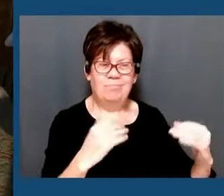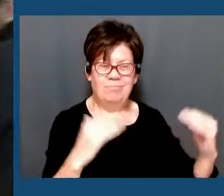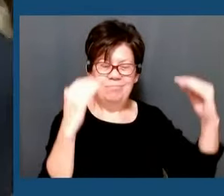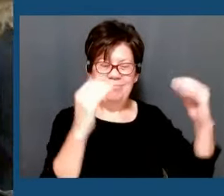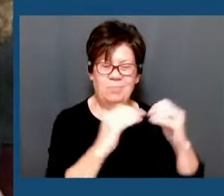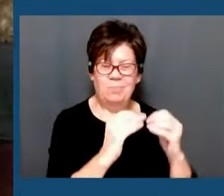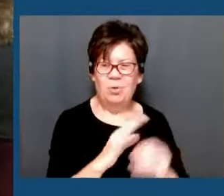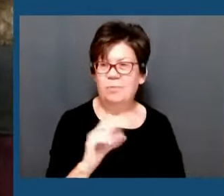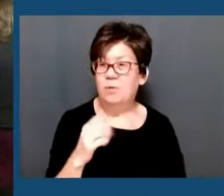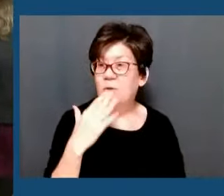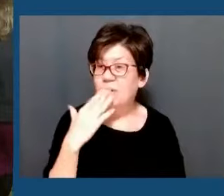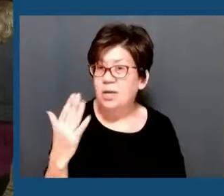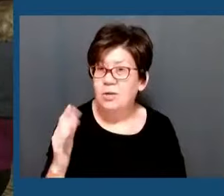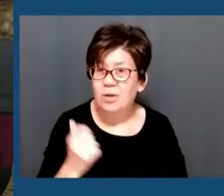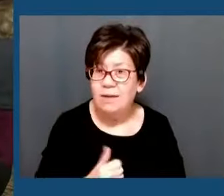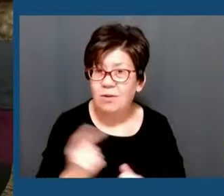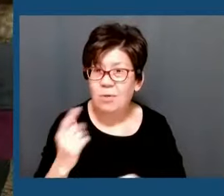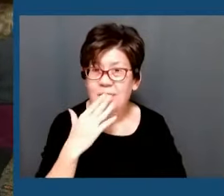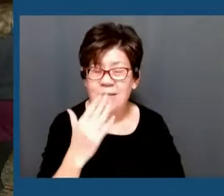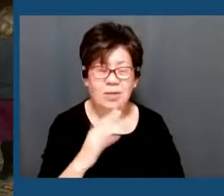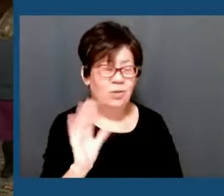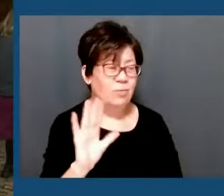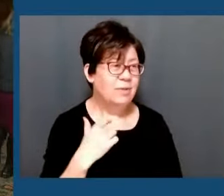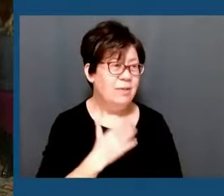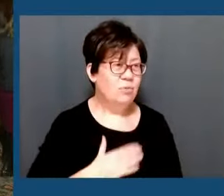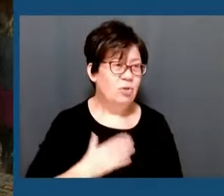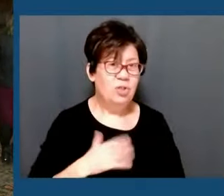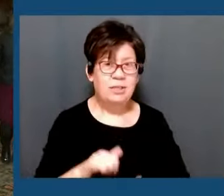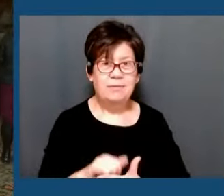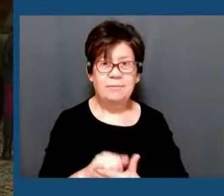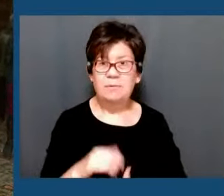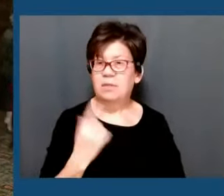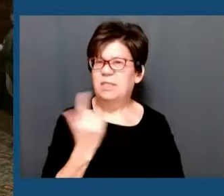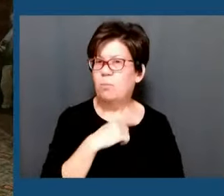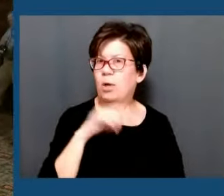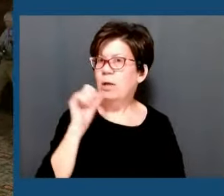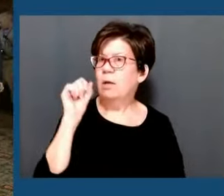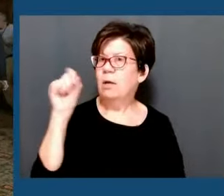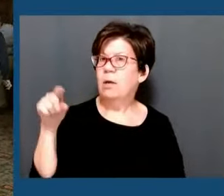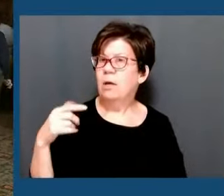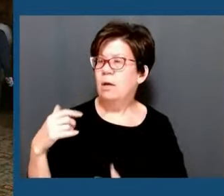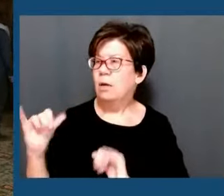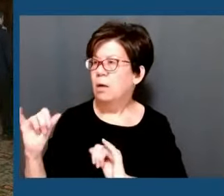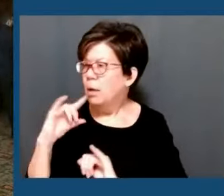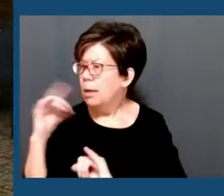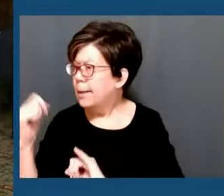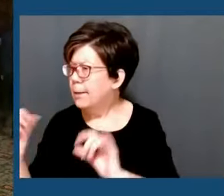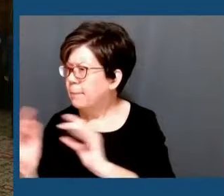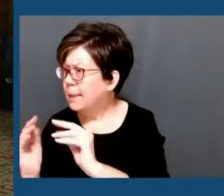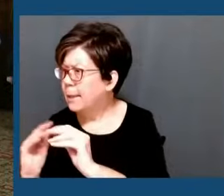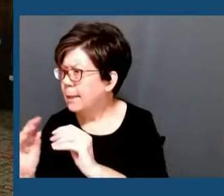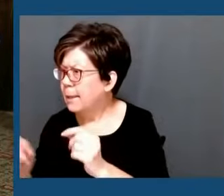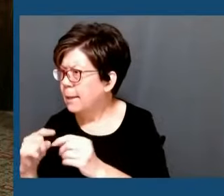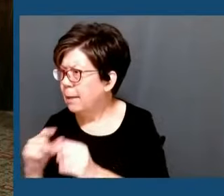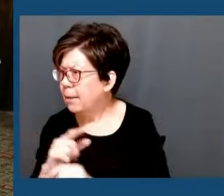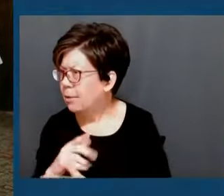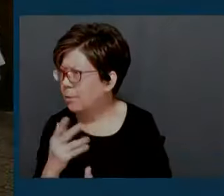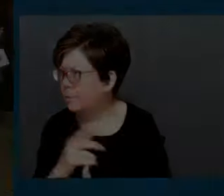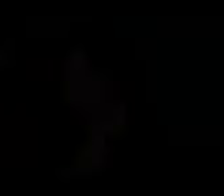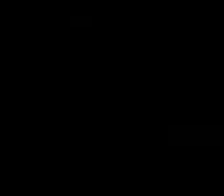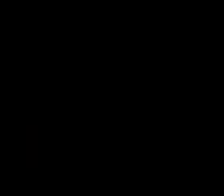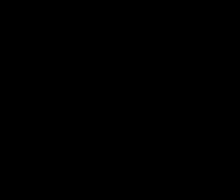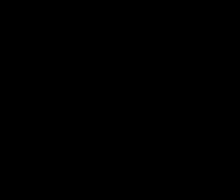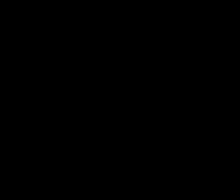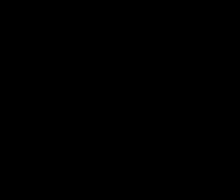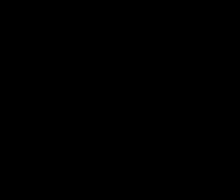appreciate it. Any meeting with the legislative leaders today on the budget? That will certainly happen over the weekend. Can you expect a deal this